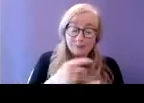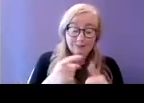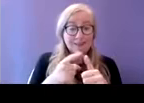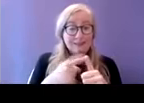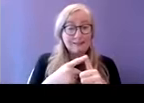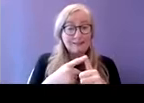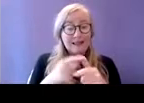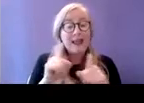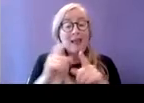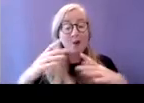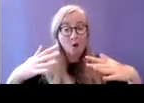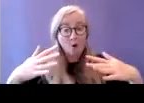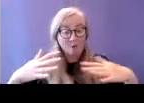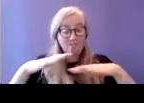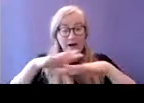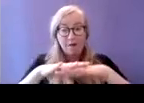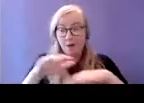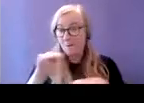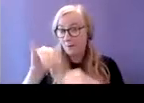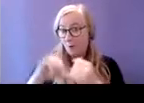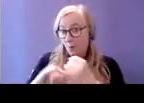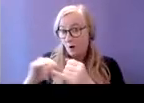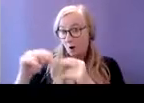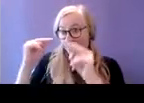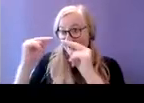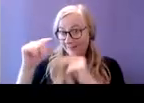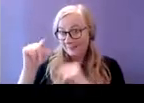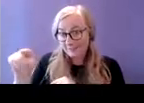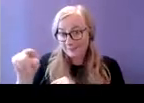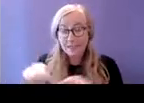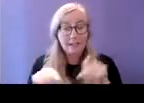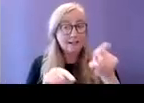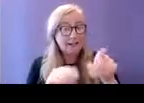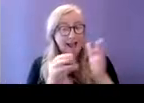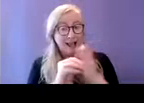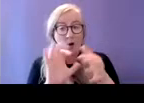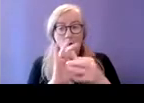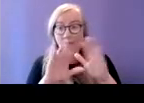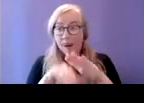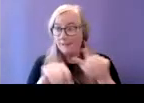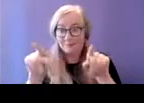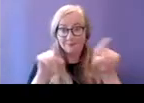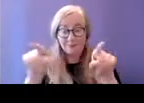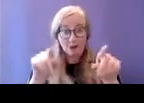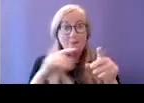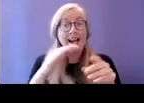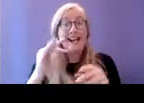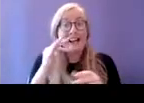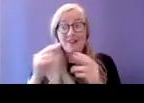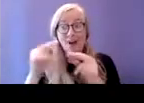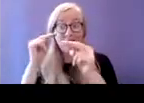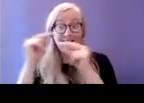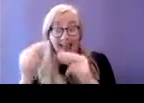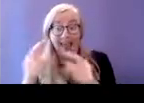people who are experiencing homelessness and then when you are someone who is autistic and experiencing homelessness there's just a massive